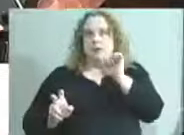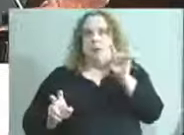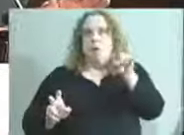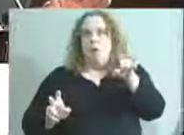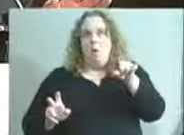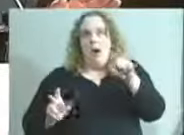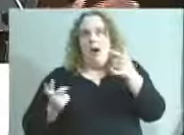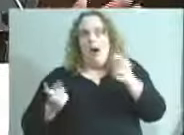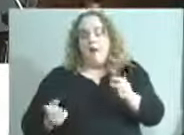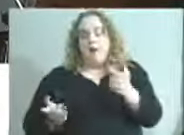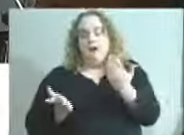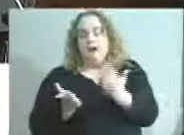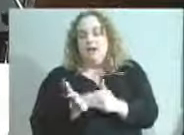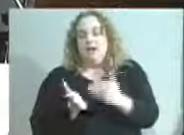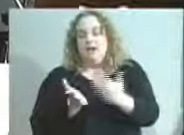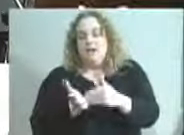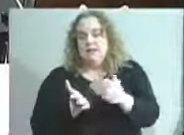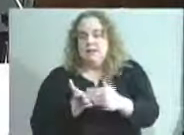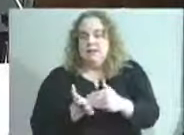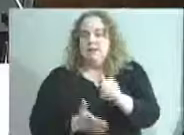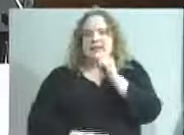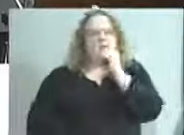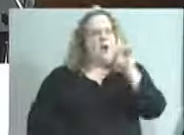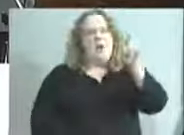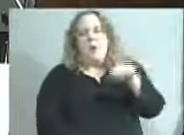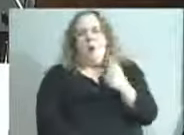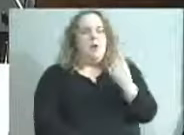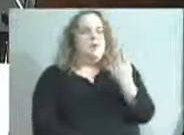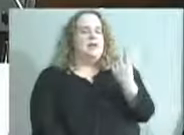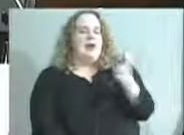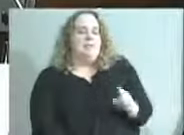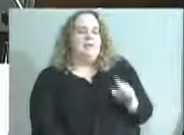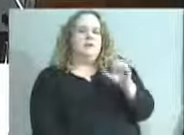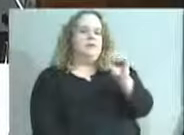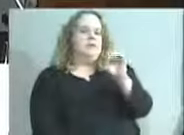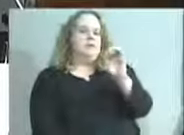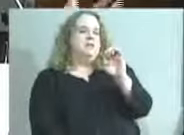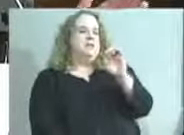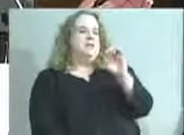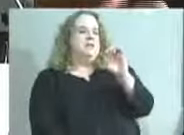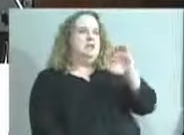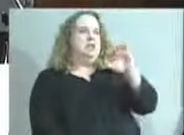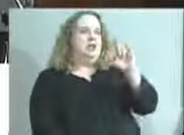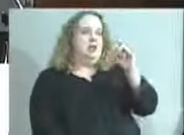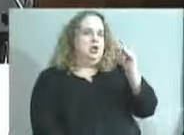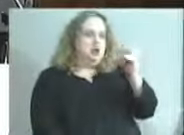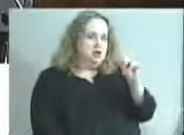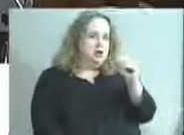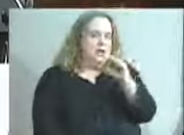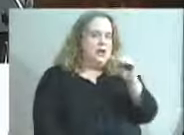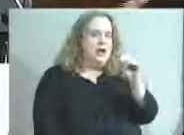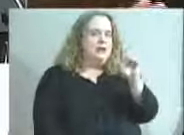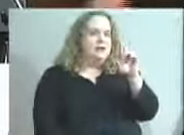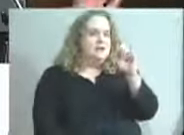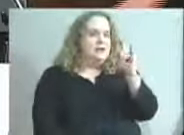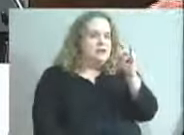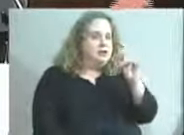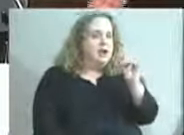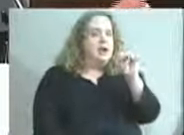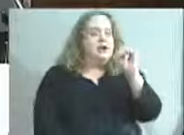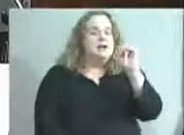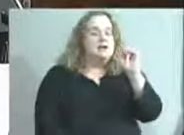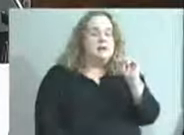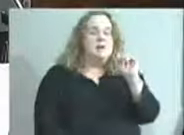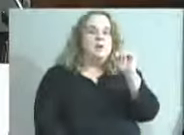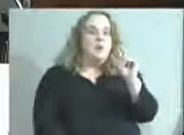the, you know, just to the seclusion and restraint reports or to the bus reporting that was kind of, you know, all